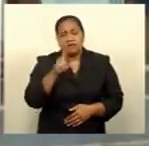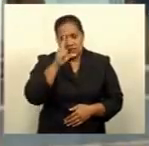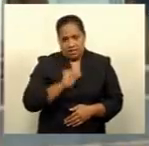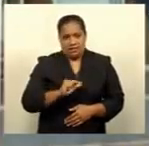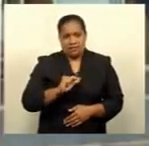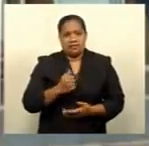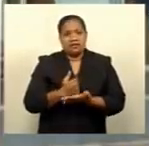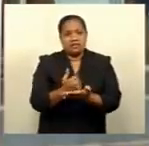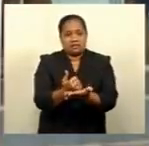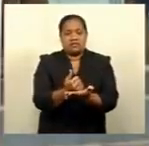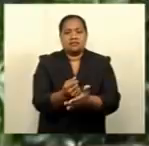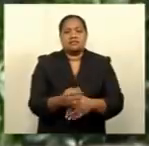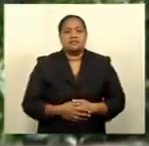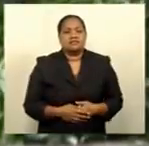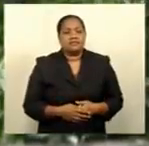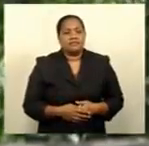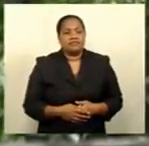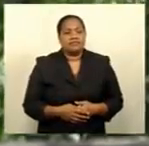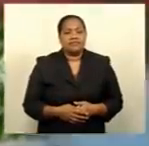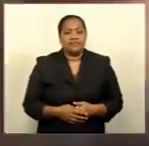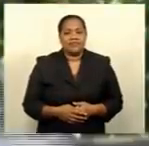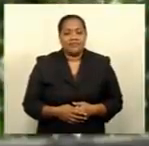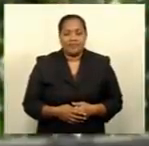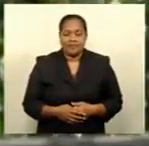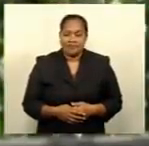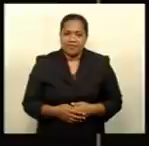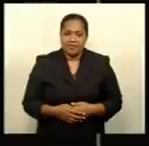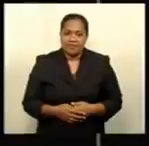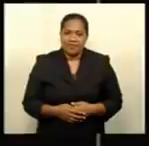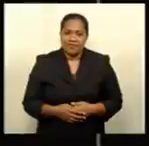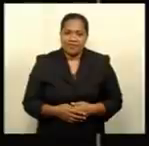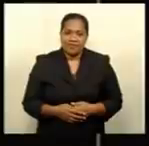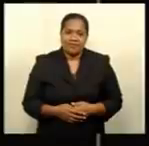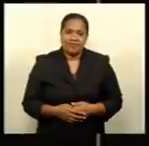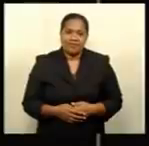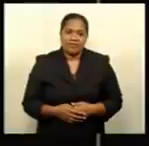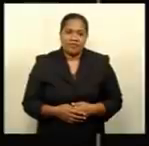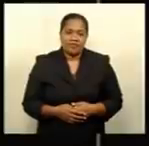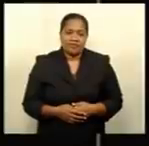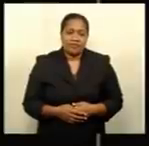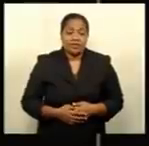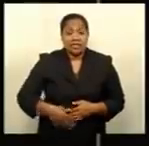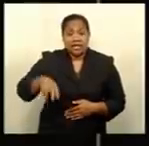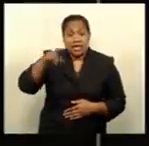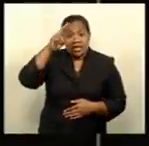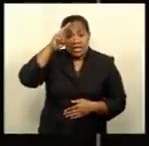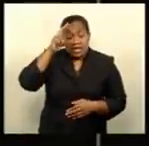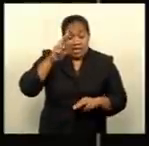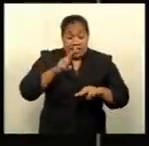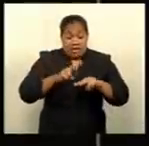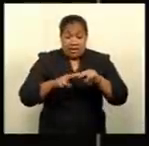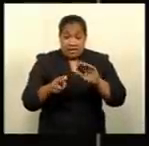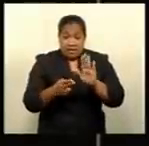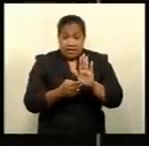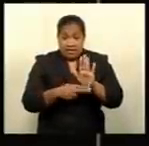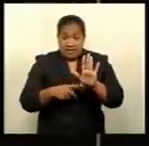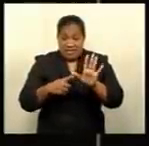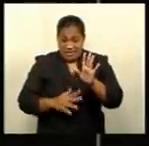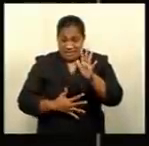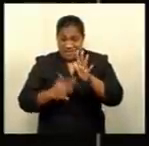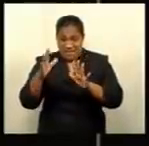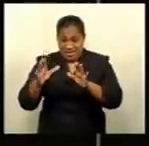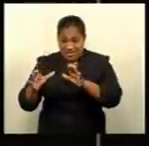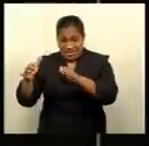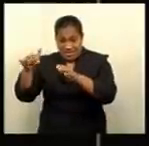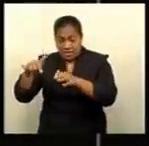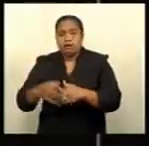the assistance. Apenisao Ngarnovu, FBC News. The National Fire Authority is concerned over the recent increase in